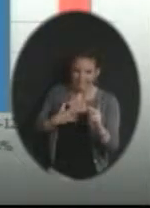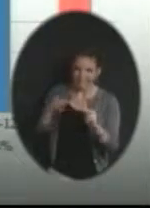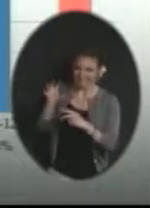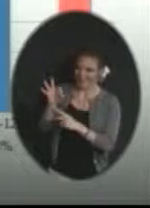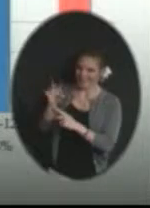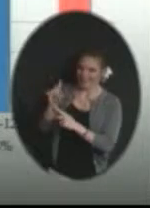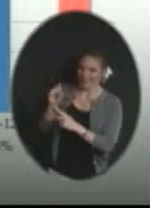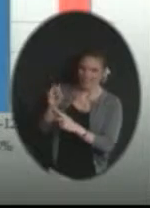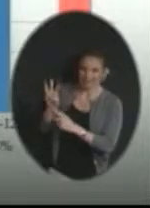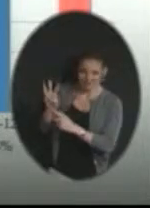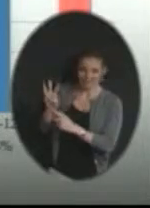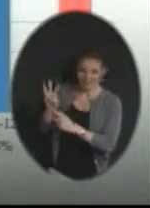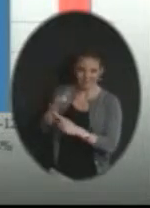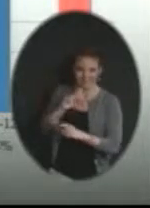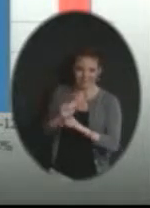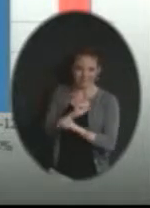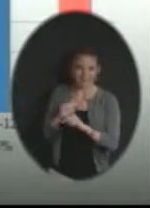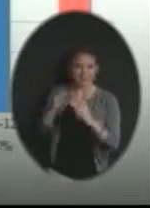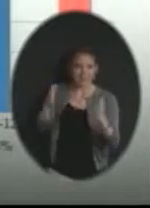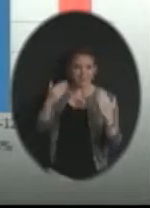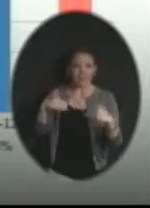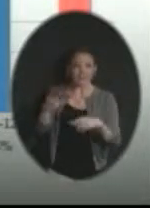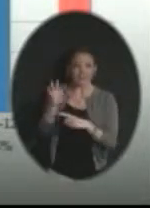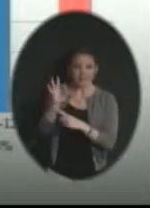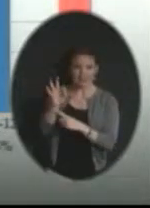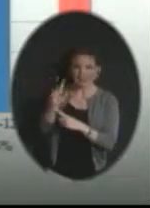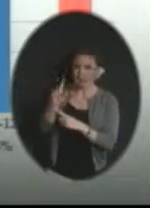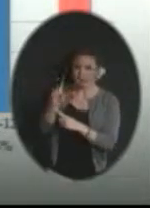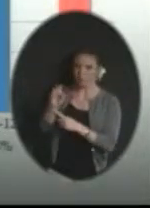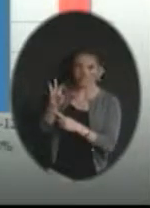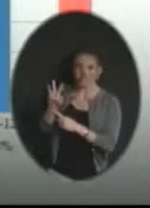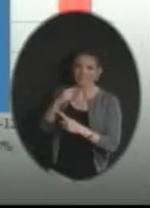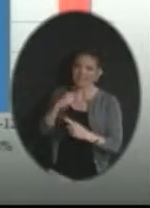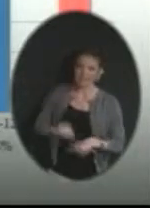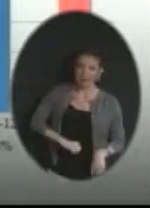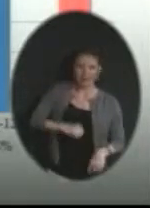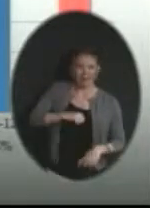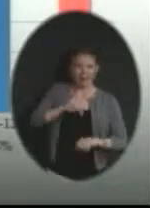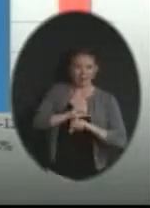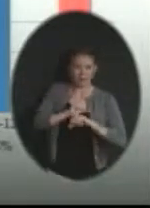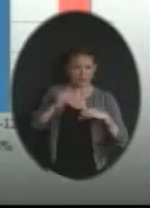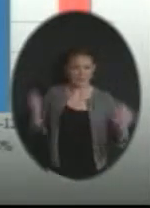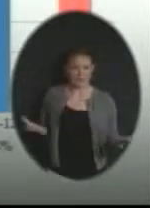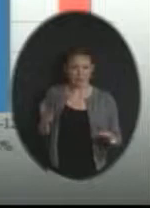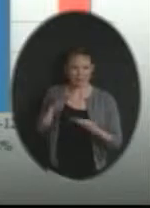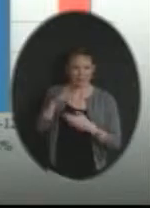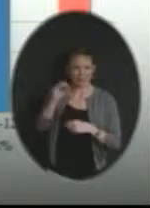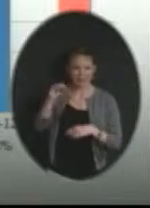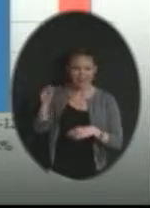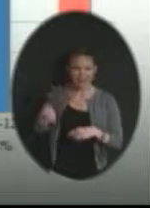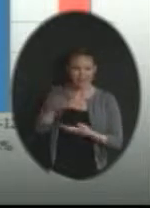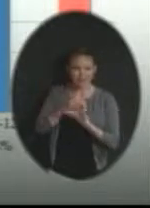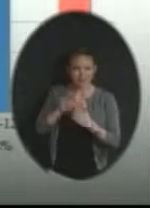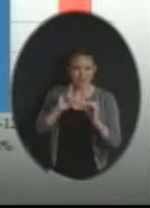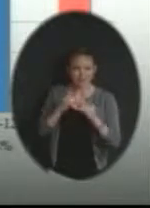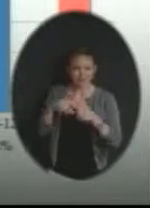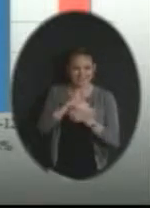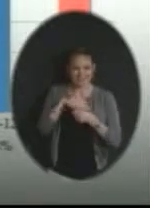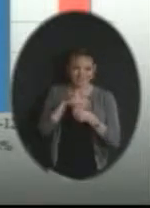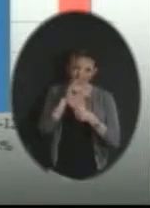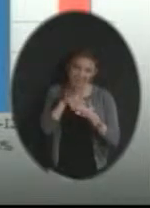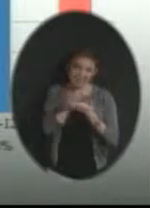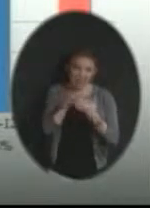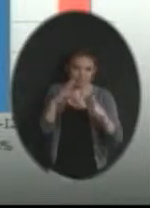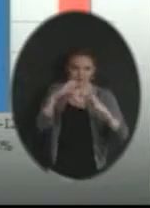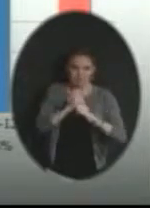96% of our staff indicate that they are proud to work for the Olathe School District. So that gives you just a capsule view. Take a